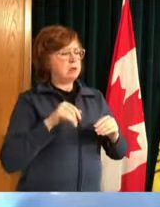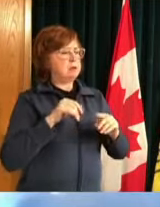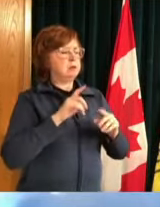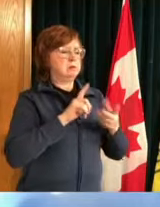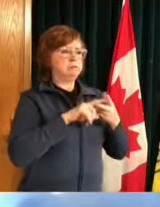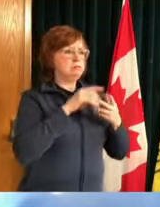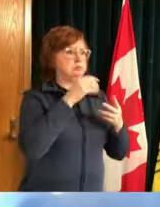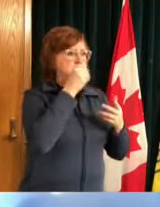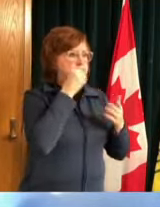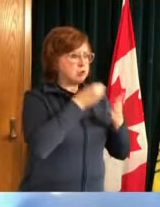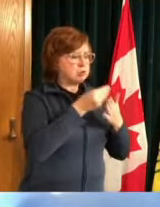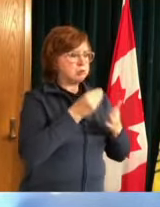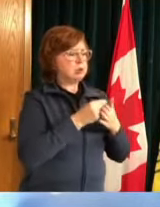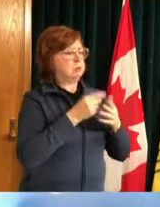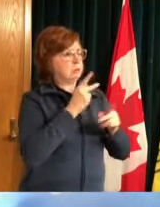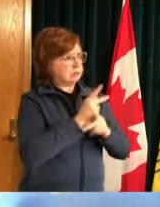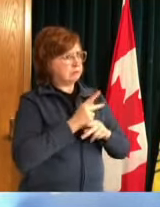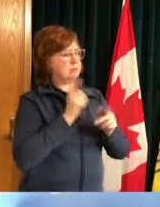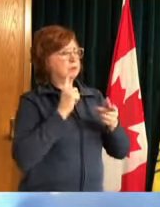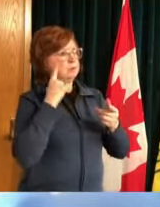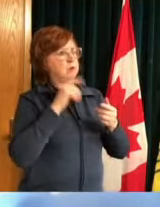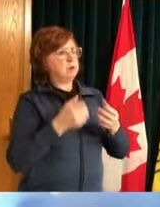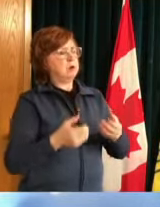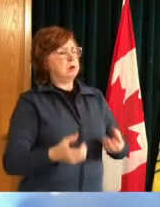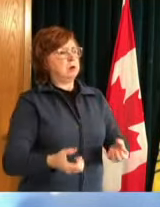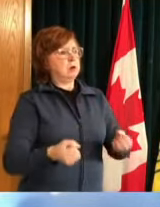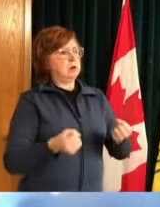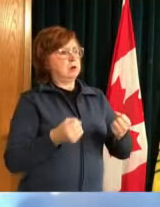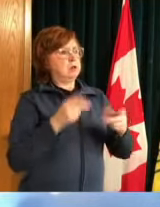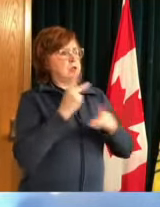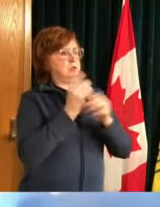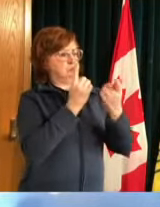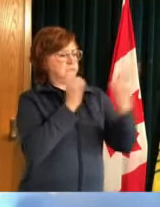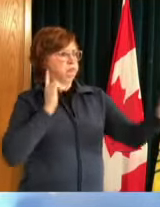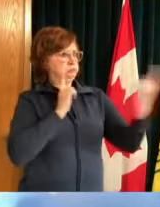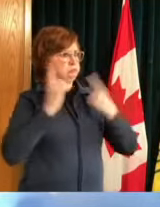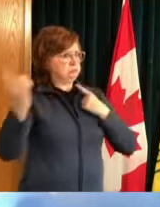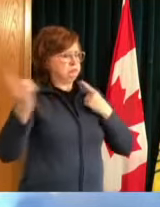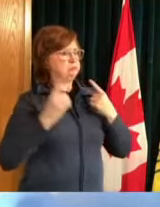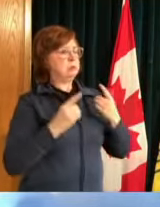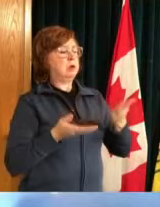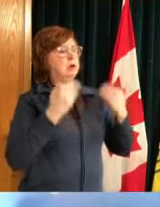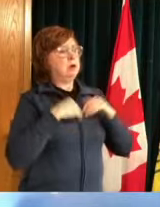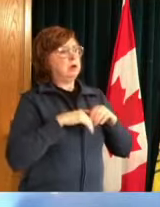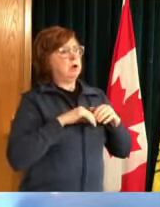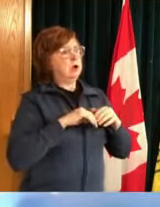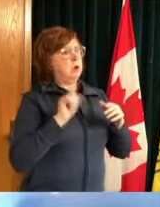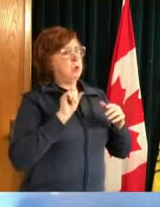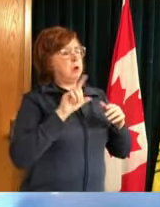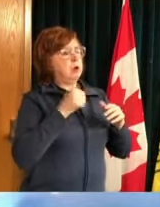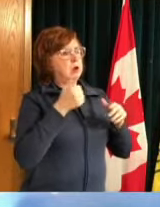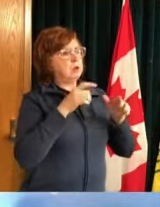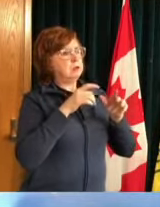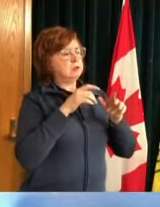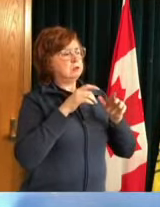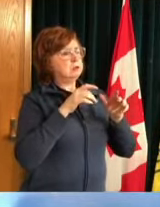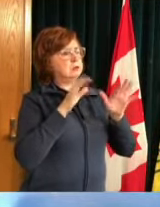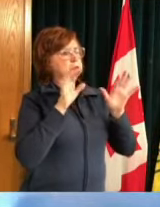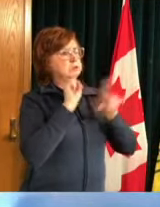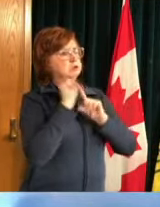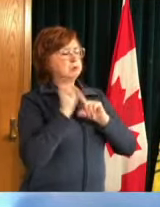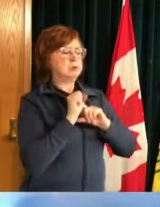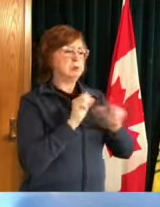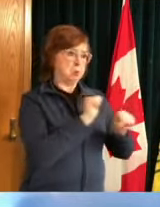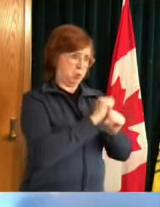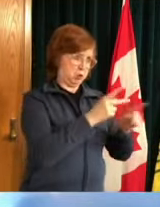especially essential workplaces really improving uh code protocols all those measures are having an impact um